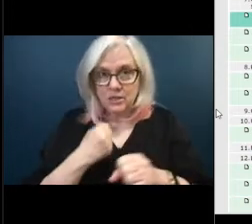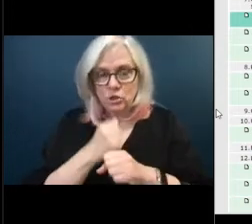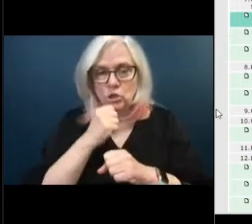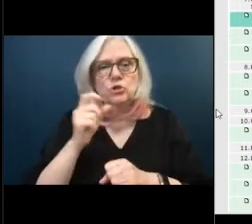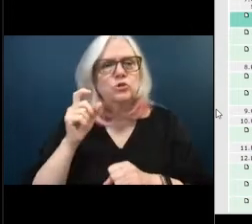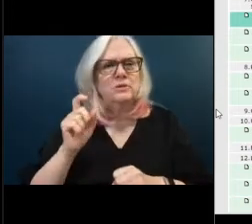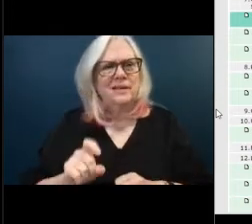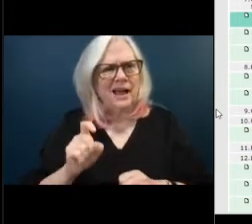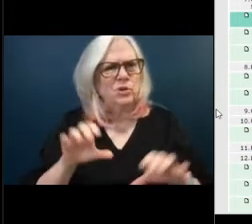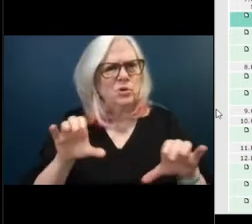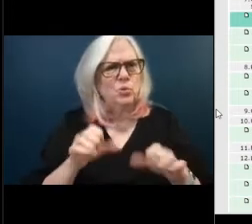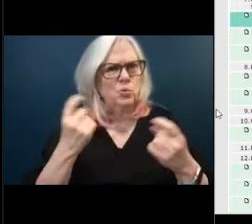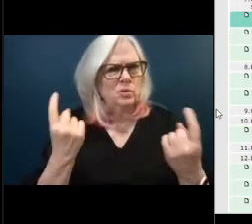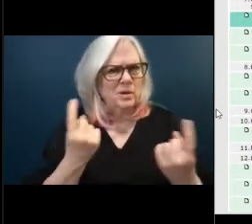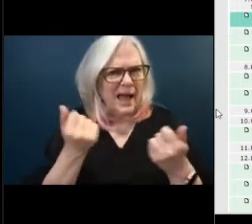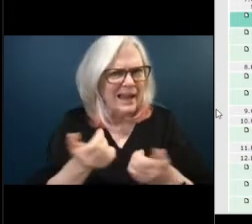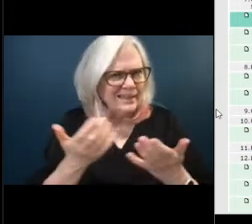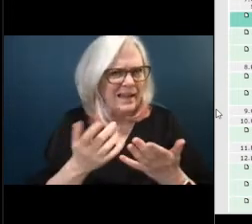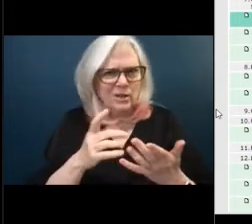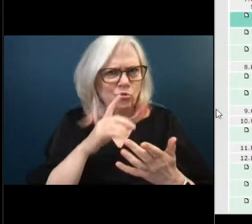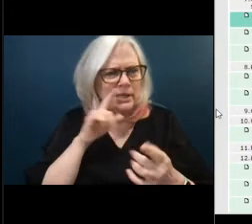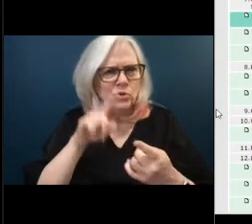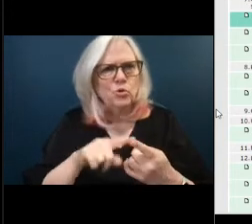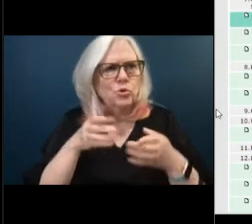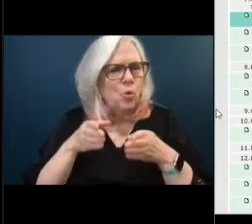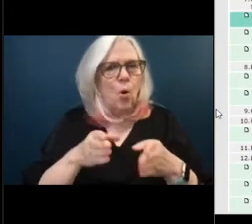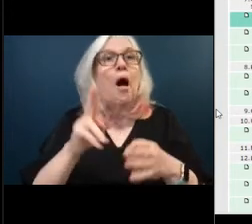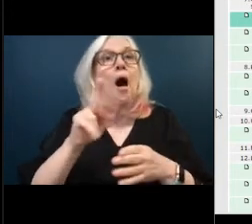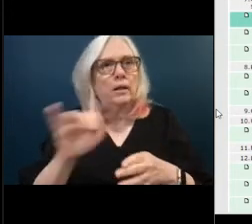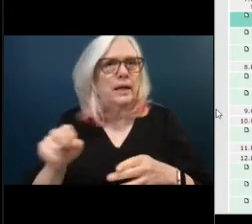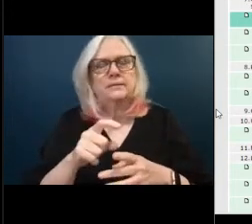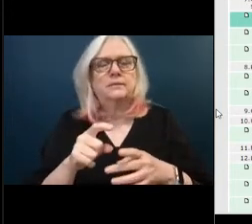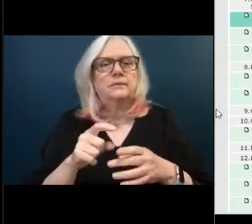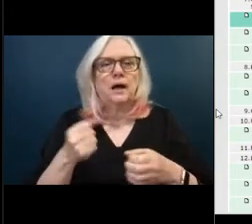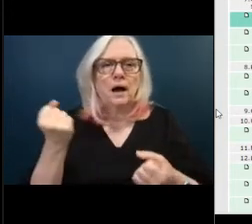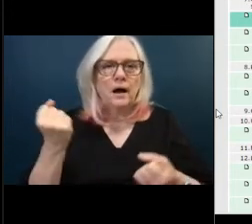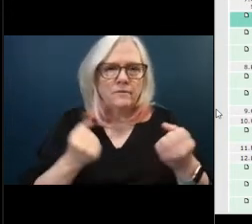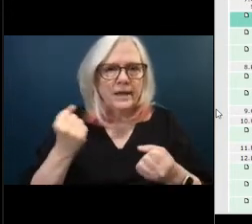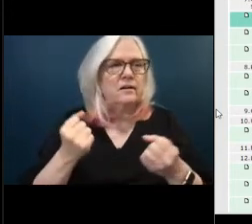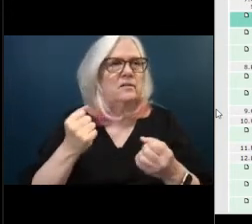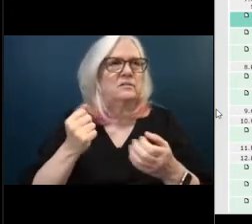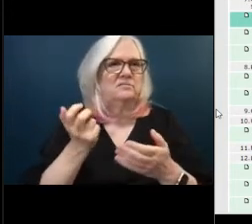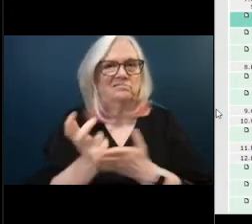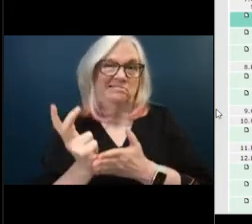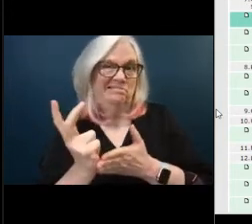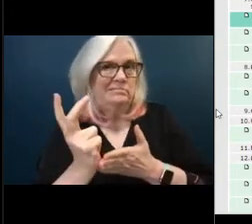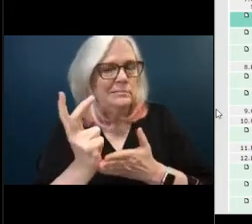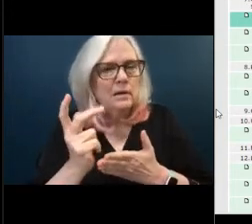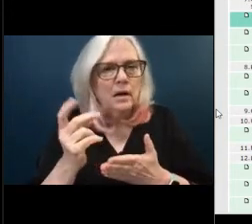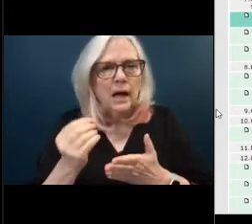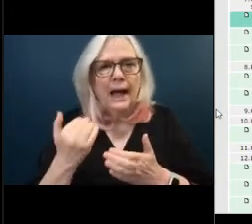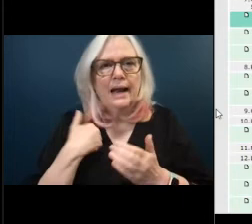you know like a vehicle falls on it and puts a long scrape in the asphalt then we'll retouch up the surface but we shouldn't have to touch this road for 15 years